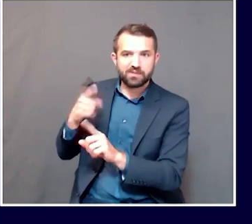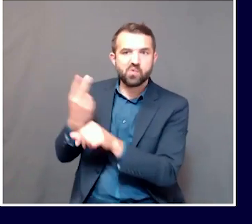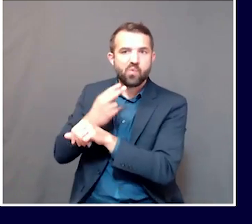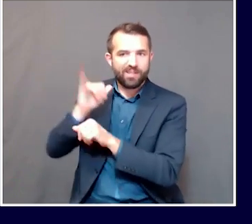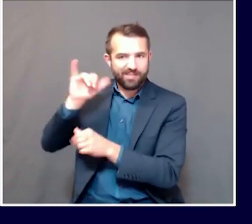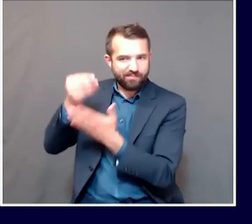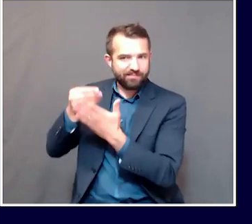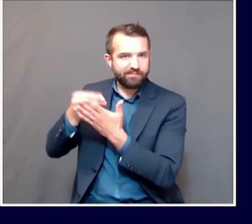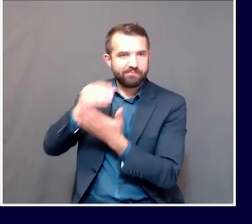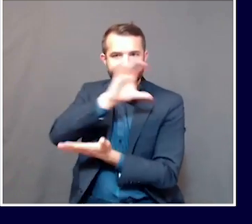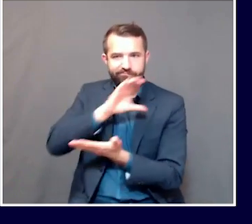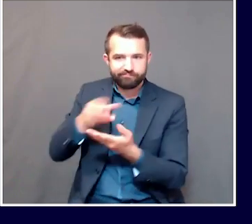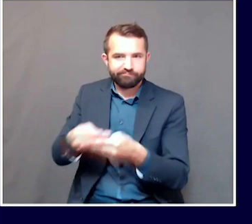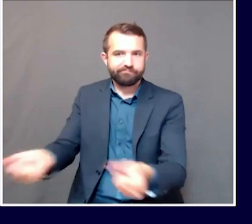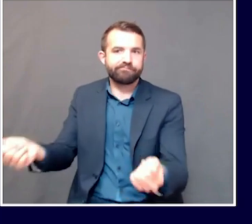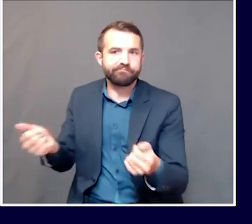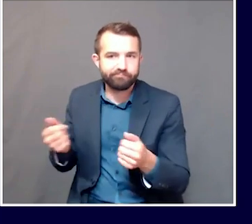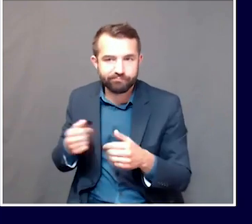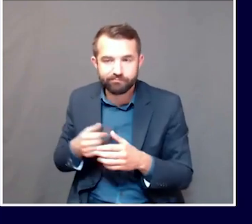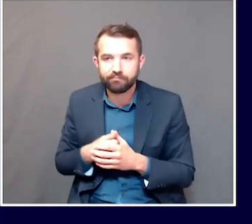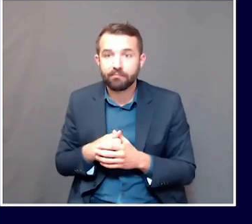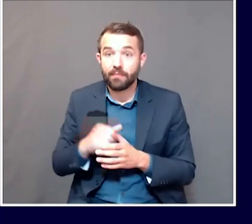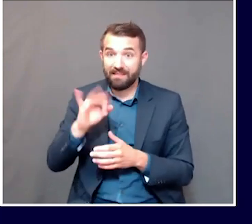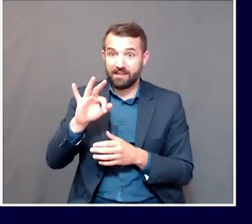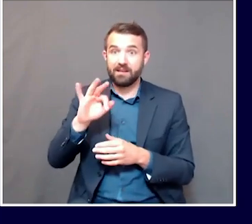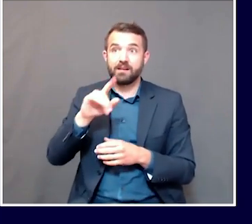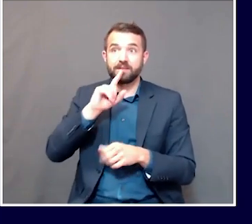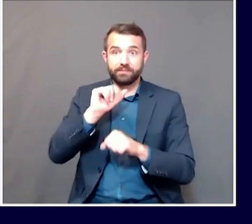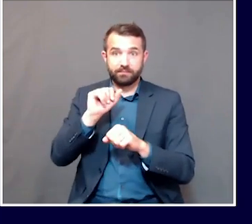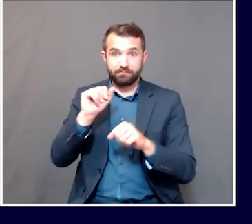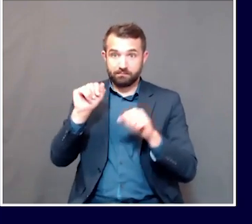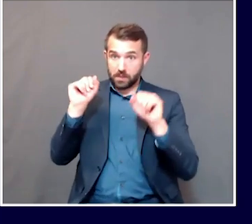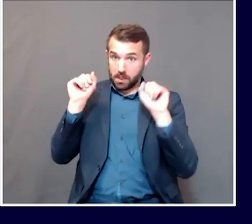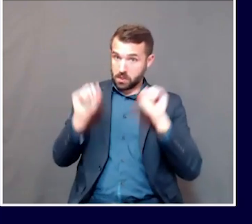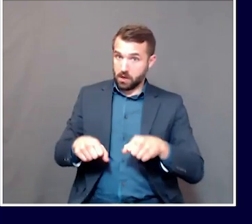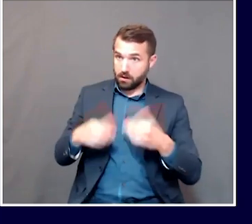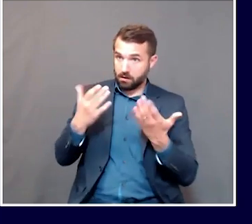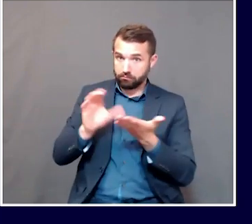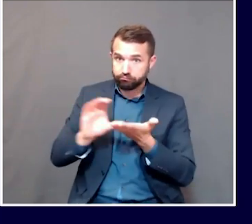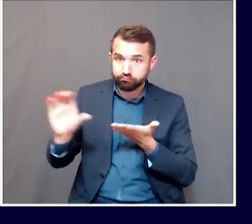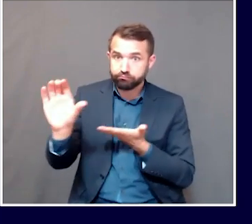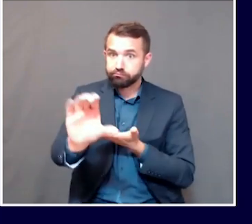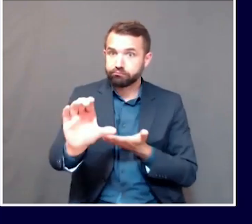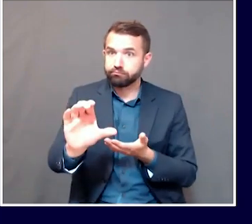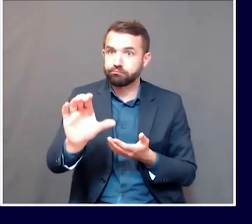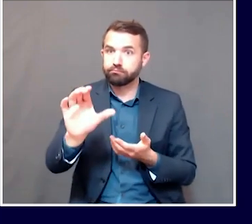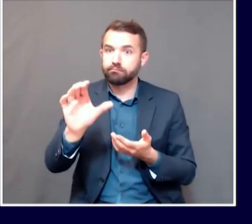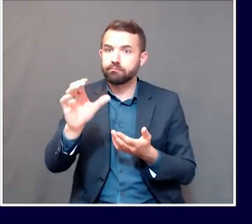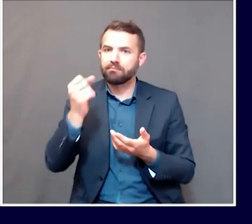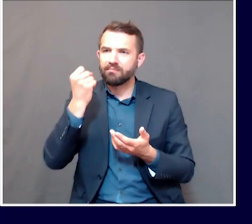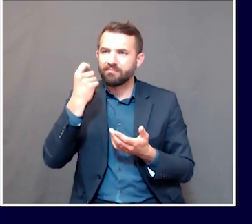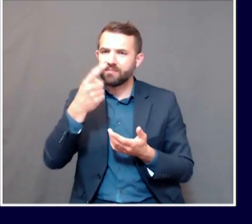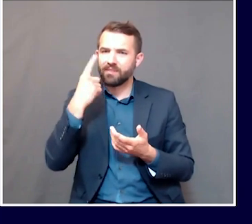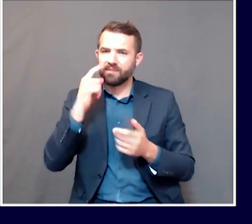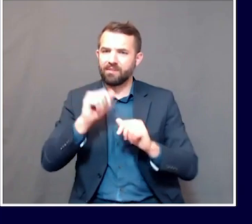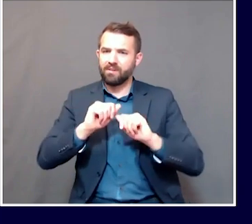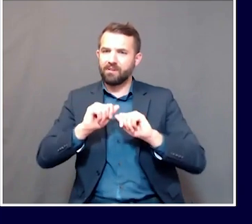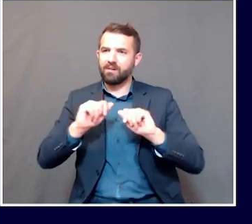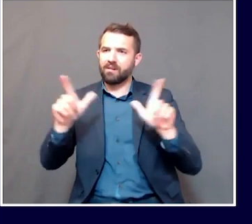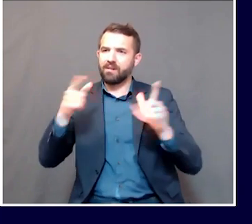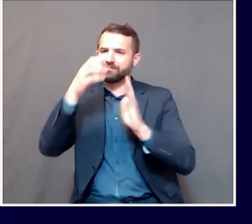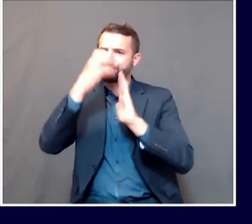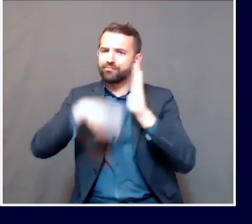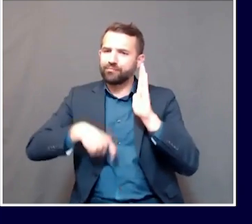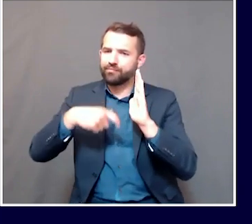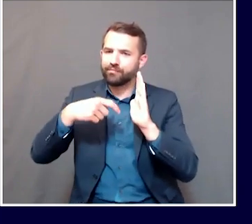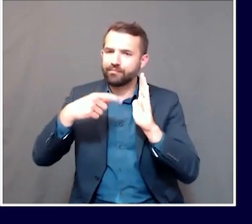what's the, what is the objection to doing so? I don't believe that's addressed in the release that you sent out earlier, Governor Mills. No,